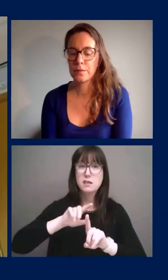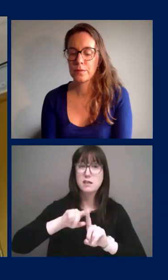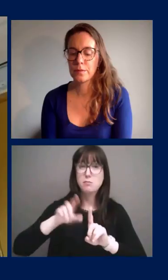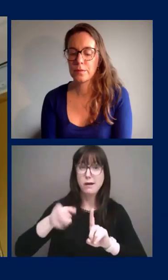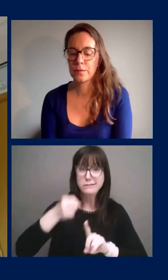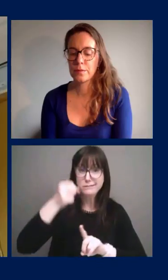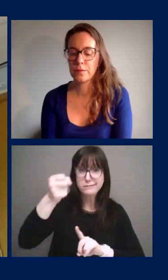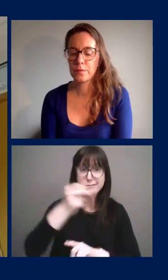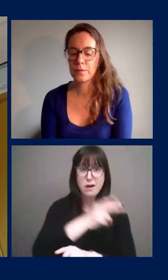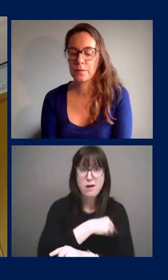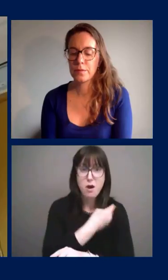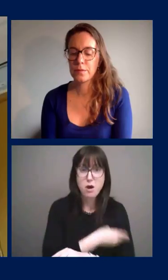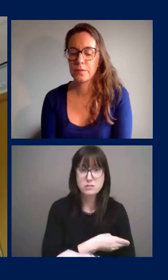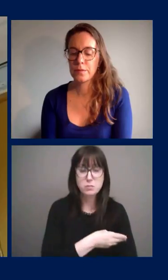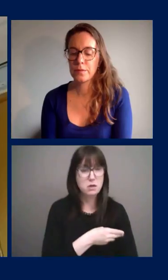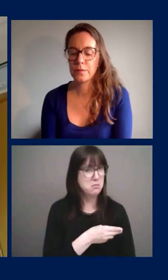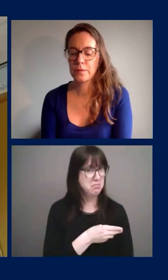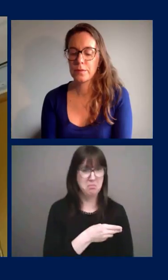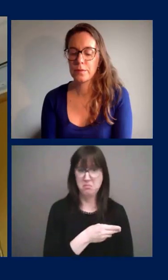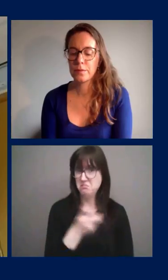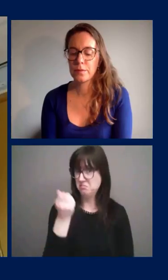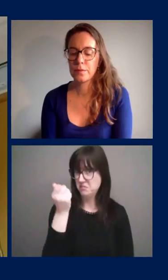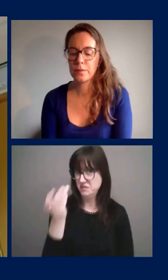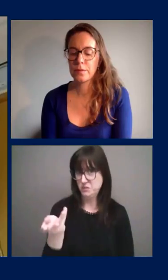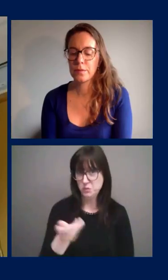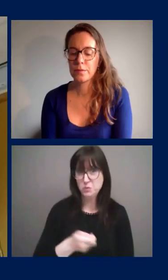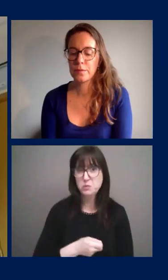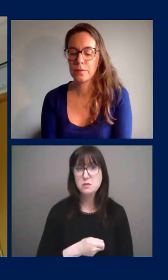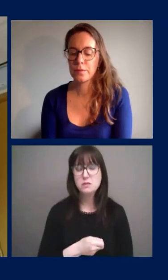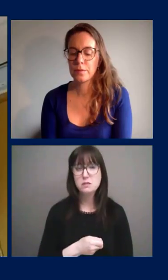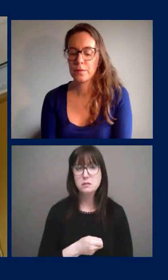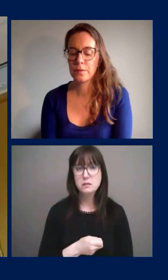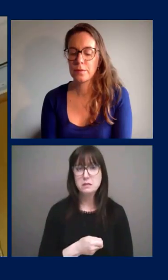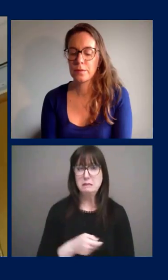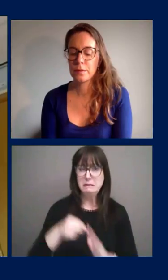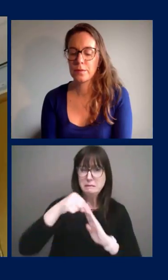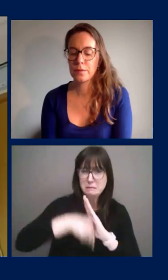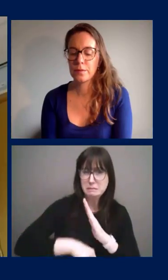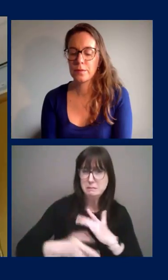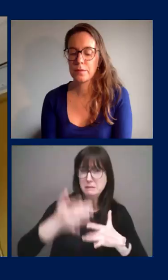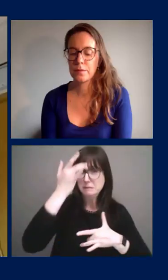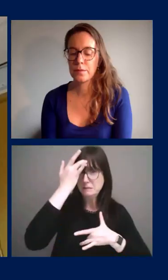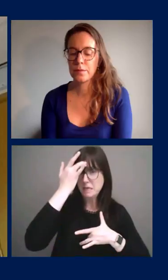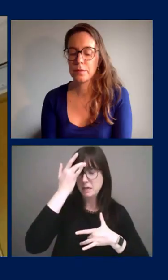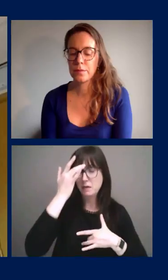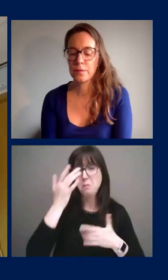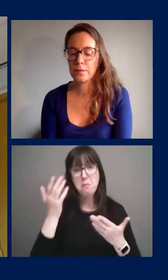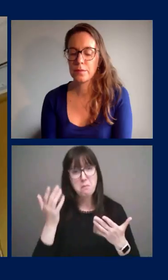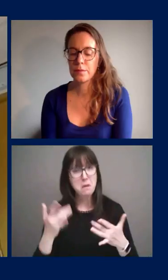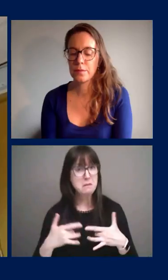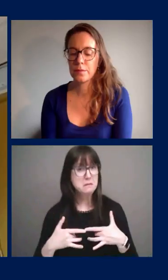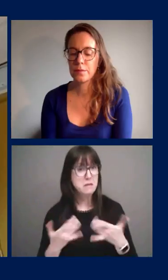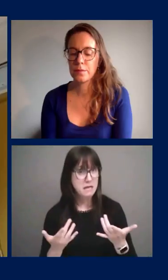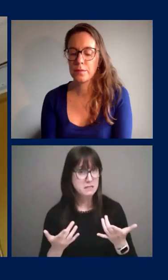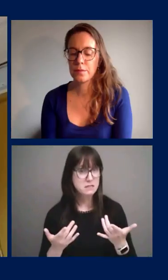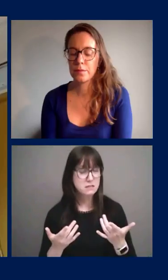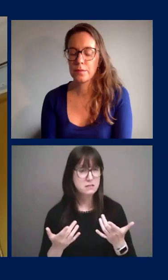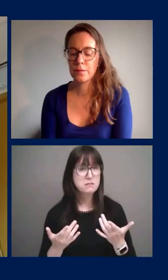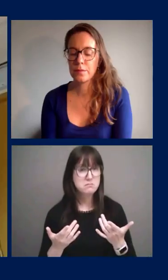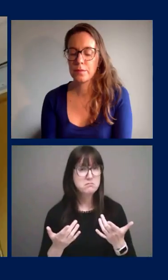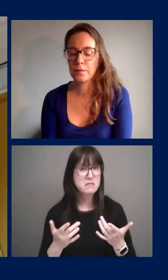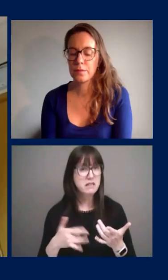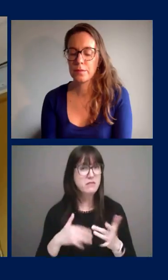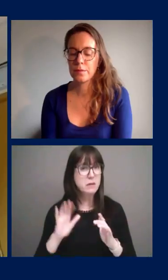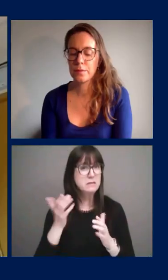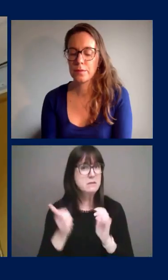been very limited and the severity of the illness and even the proportion coming forward it's lowest for that